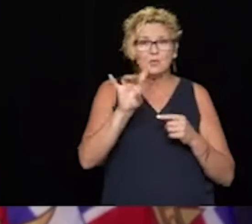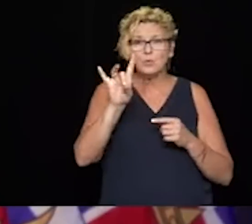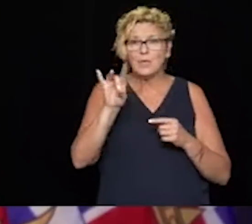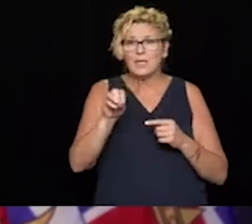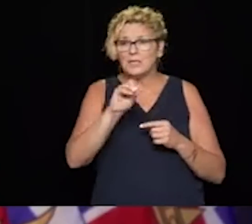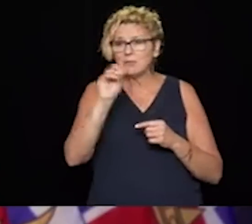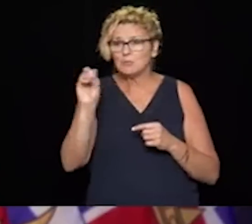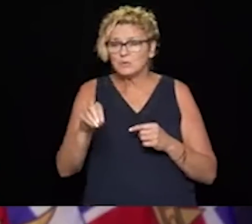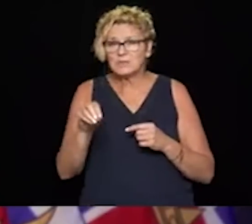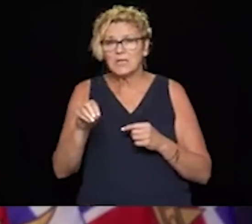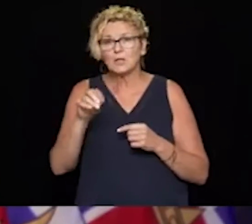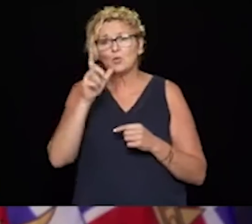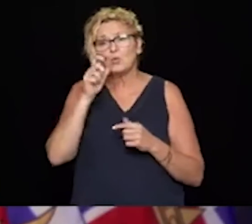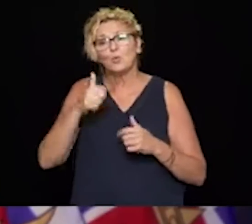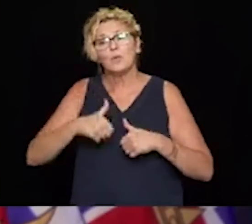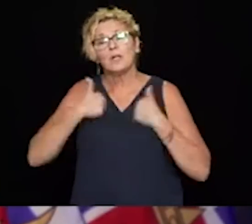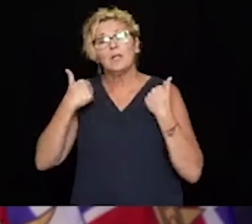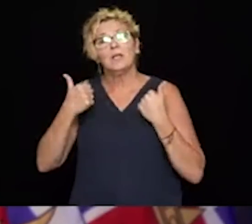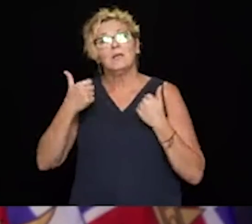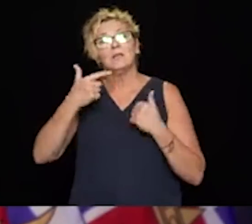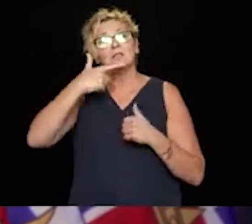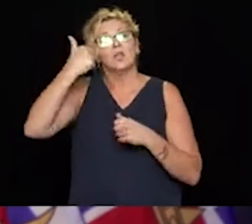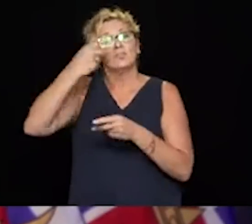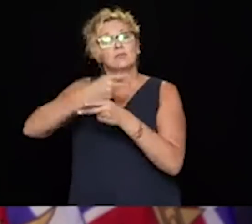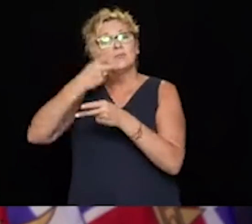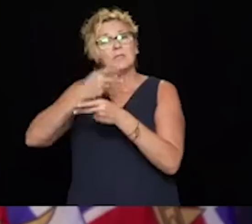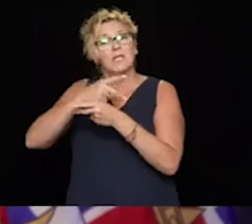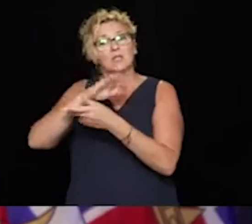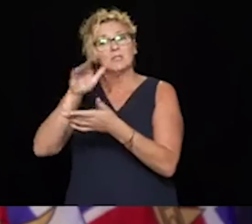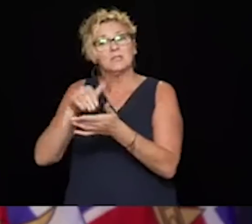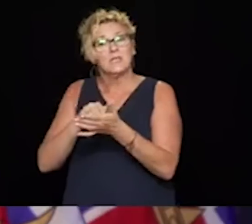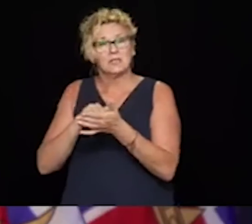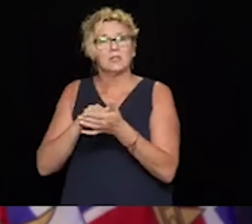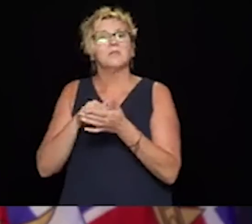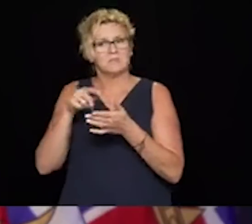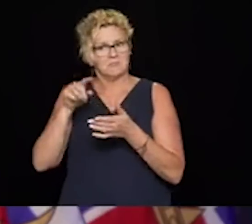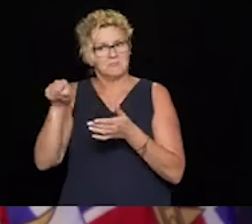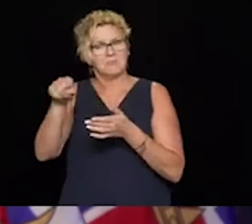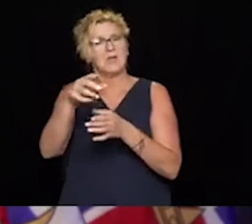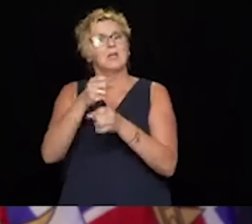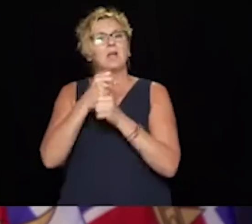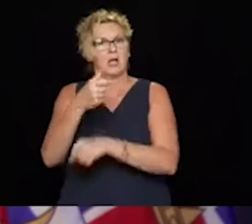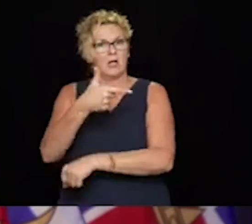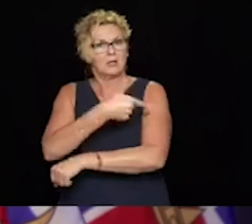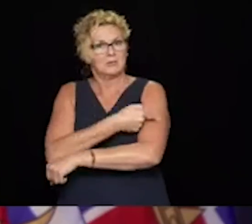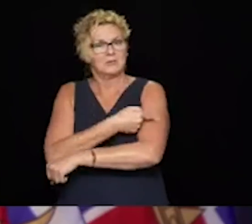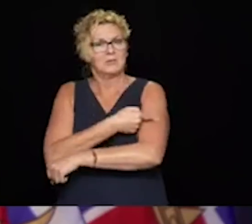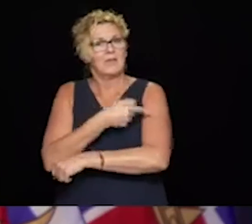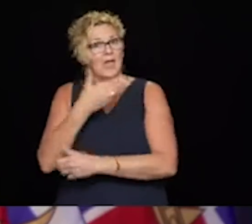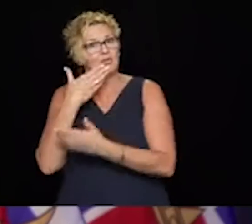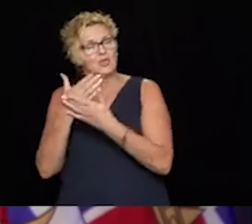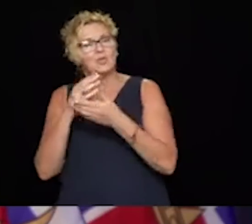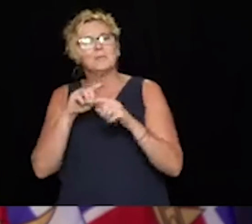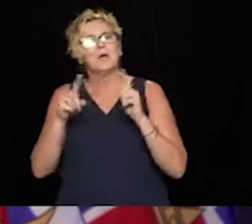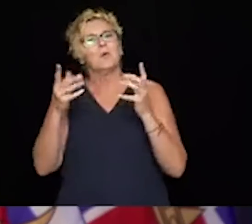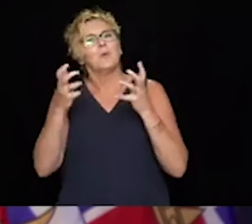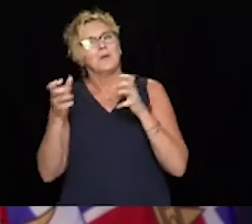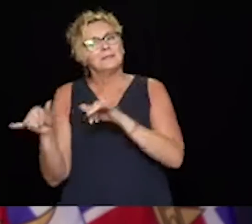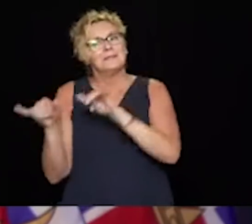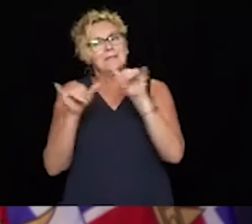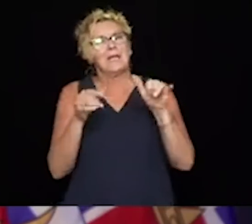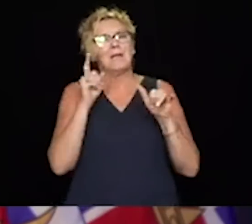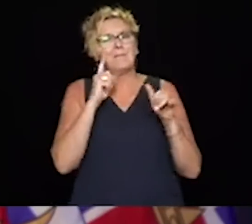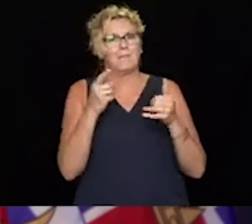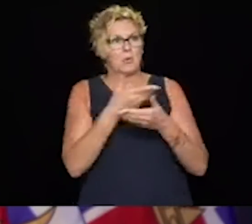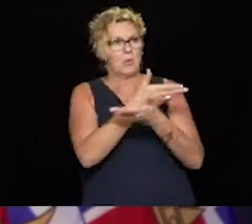our residents of long-term care homes were quite high as they are every year. But this year this year in particular we want everybody in the population